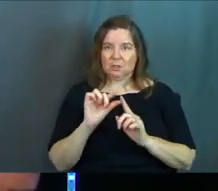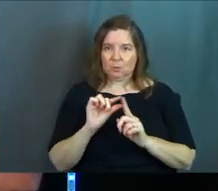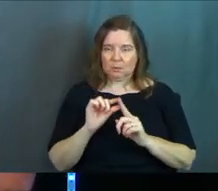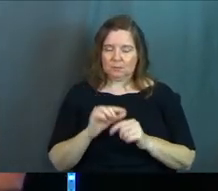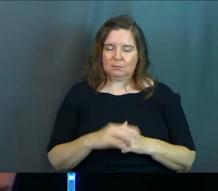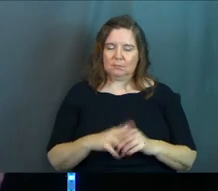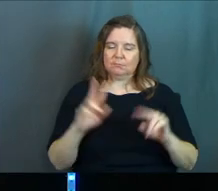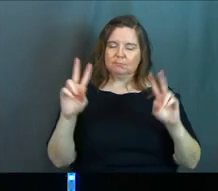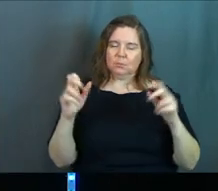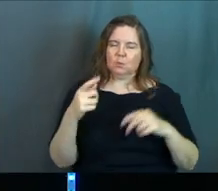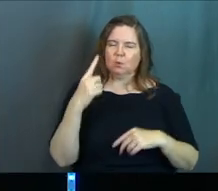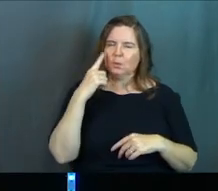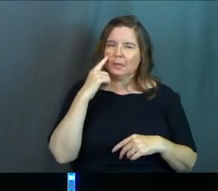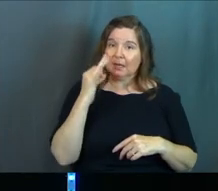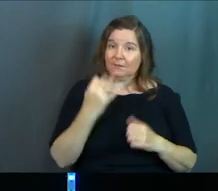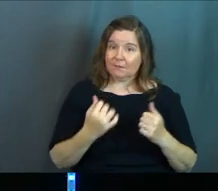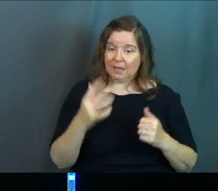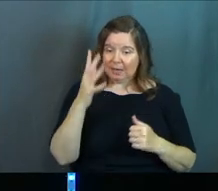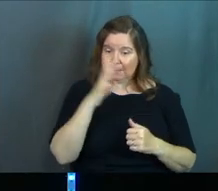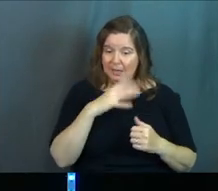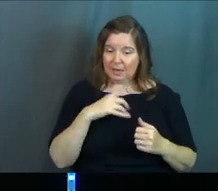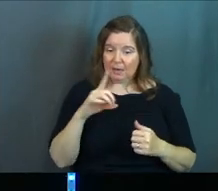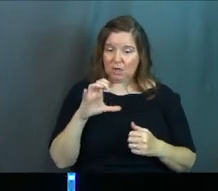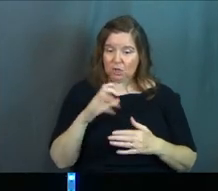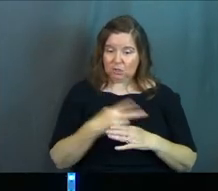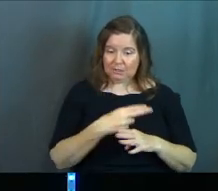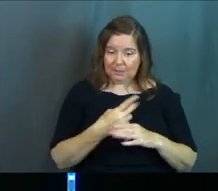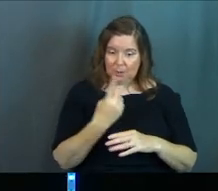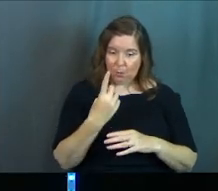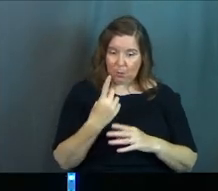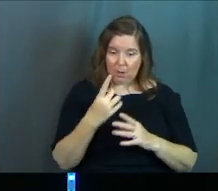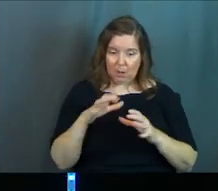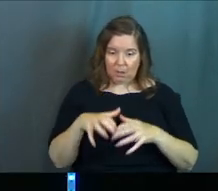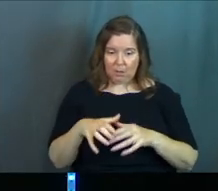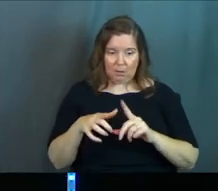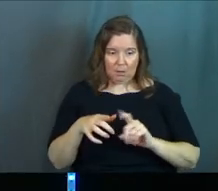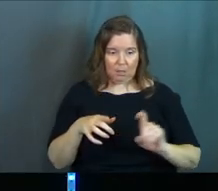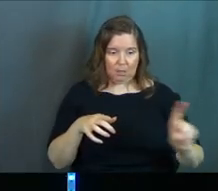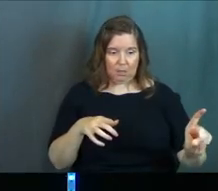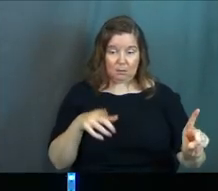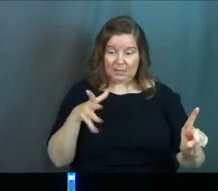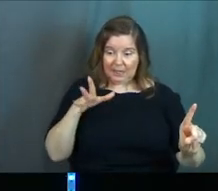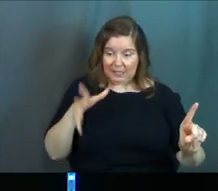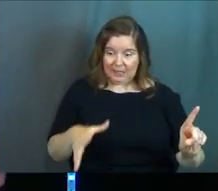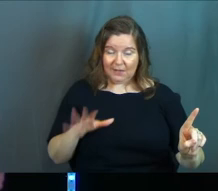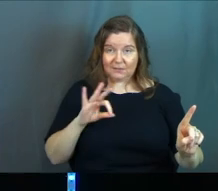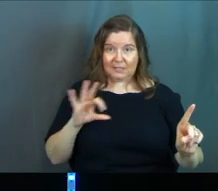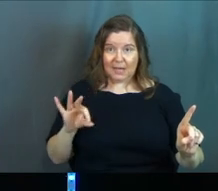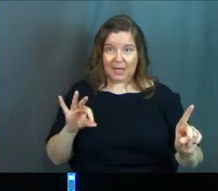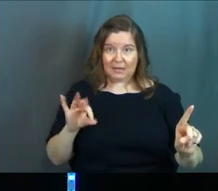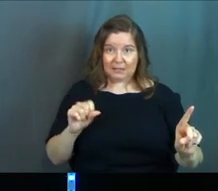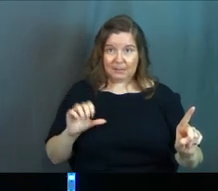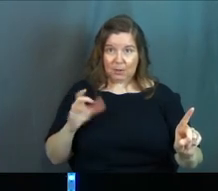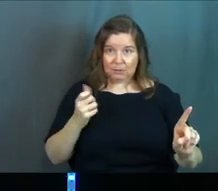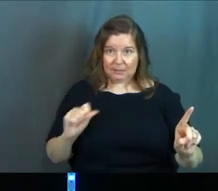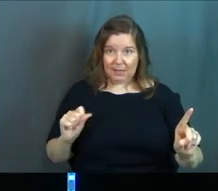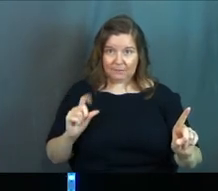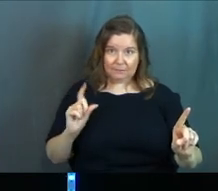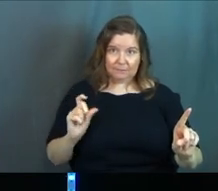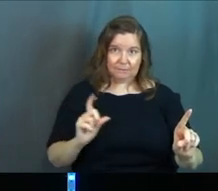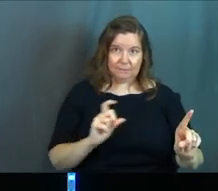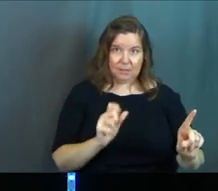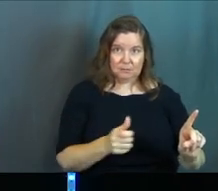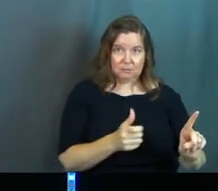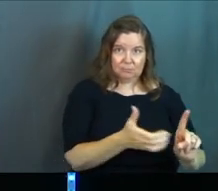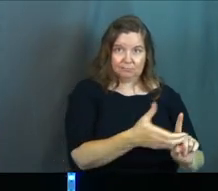words. He says, What do you think, if any man has a hundred sheep and one of them has gone astray, does he not leave the ninety-nine on the mountains and go and search